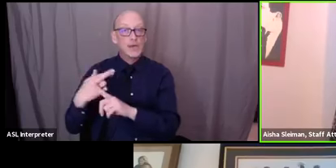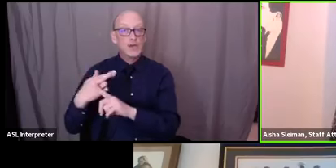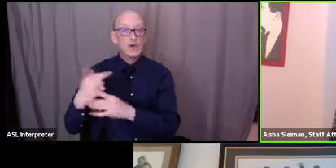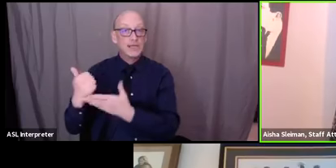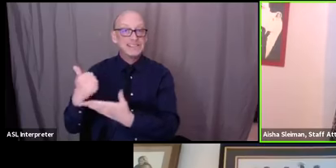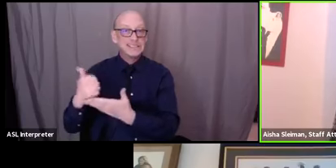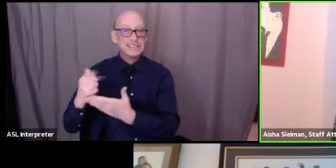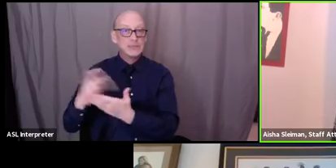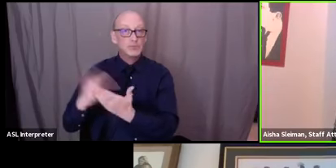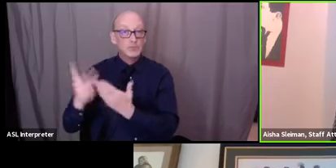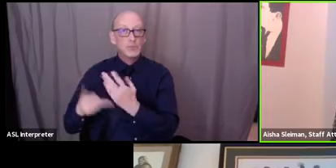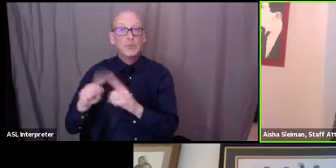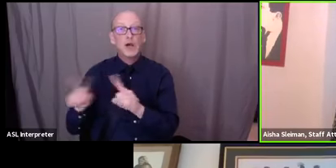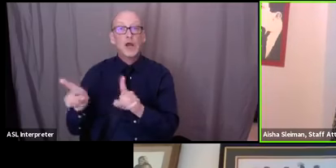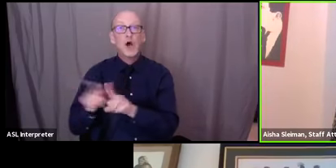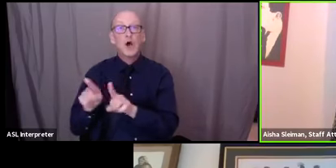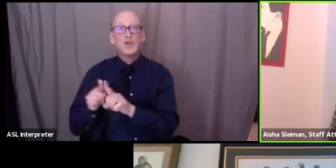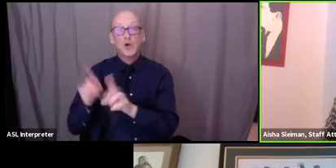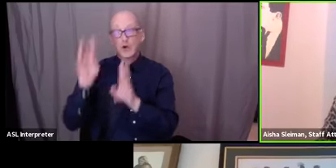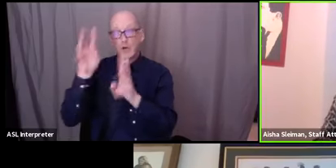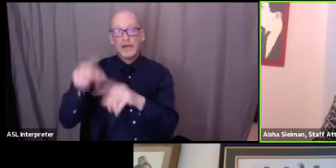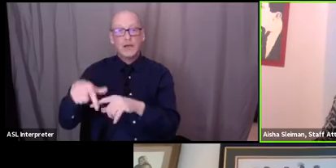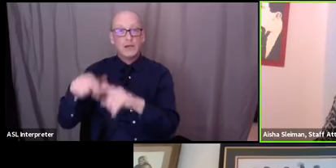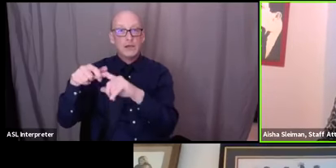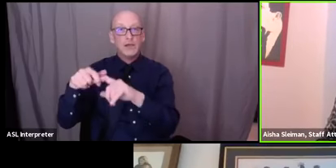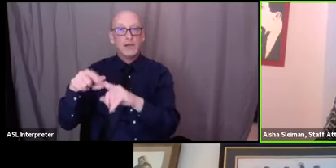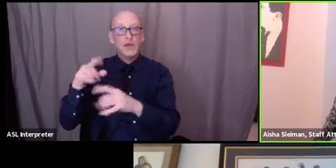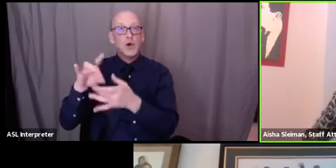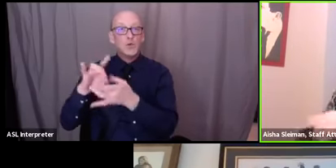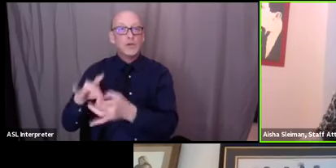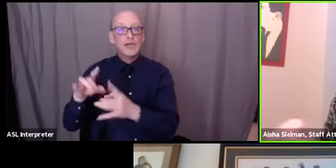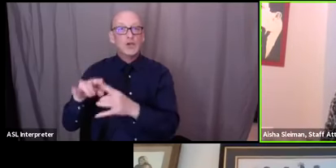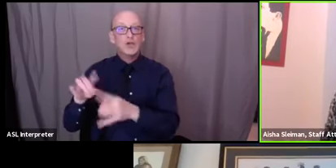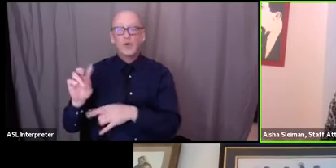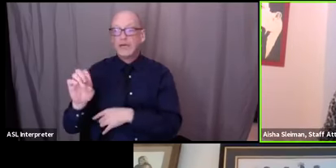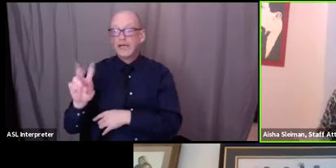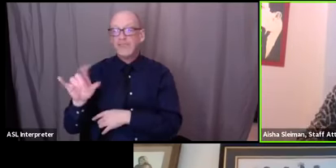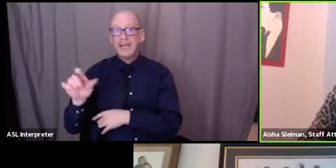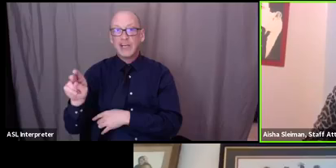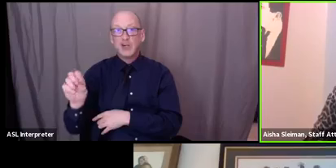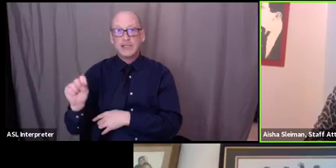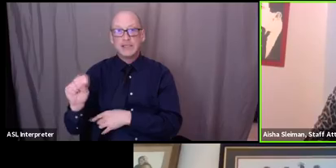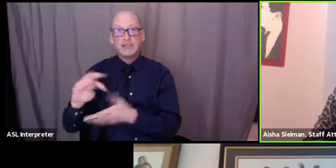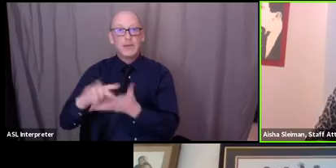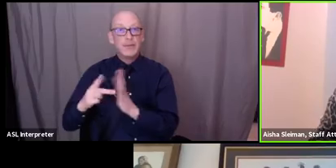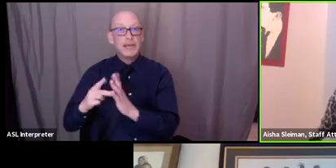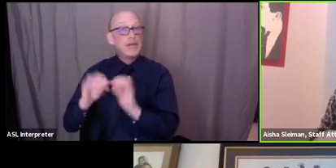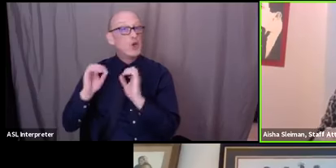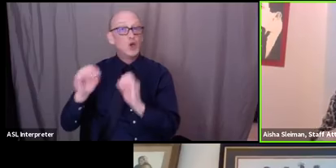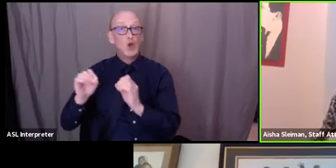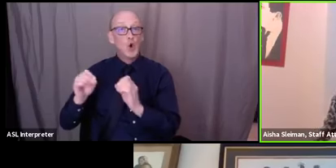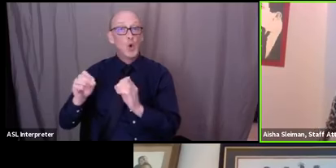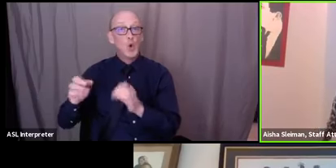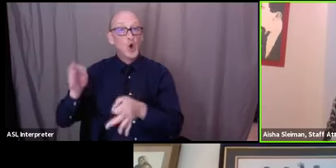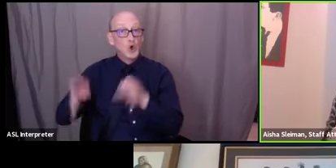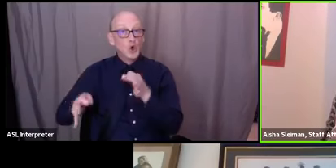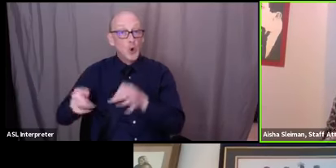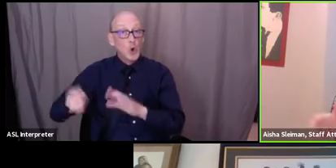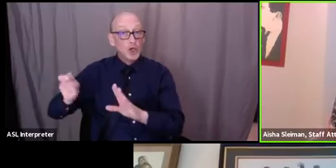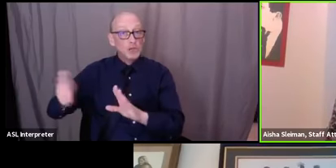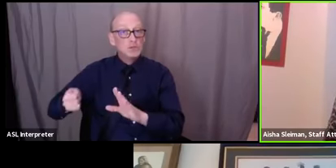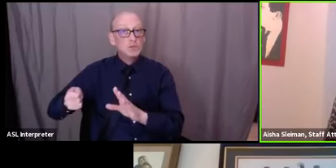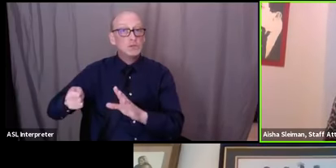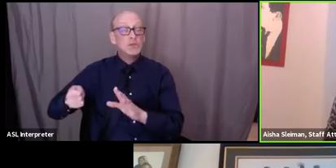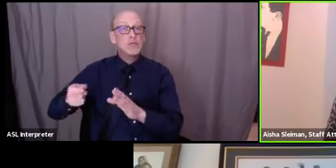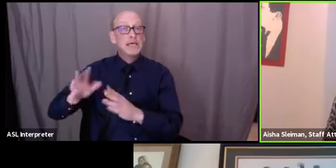created a moratorium on evictions that went beyond not scheduling hearings it it actually created a